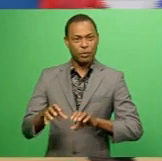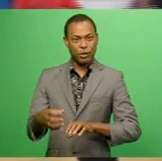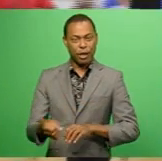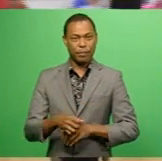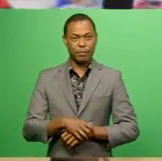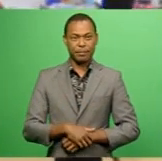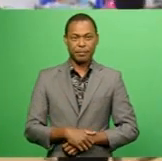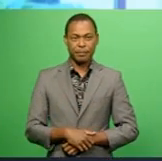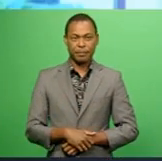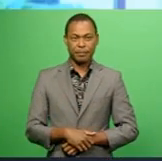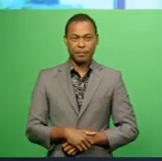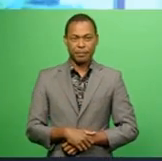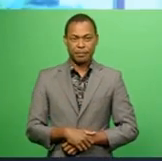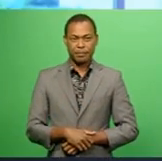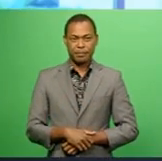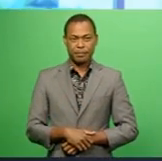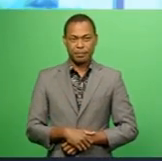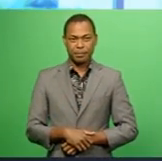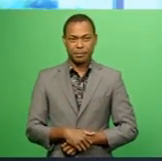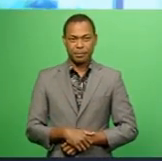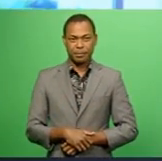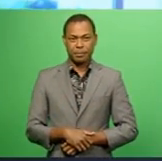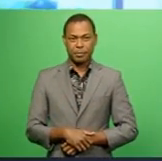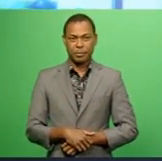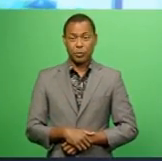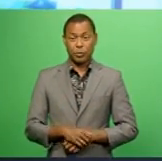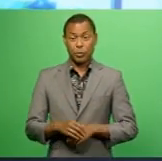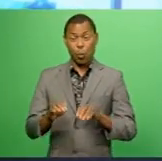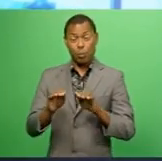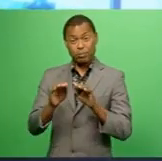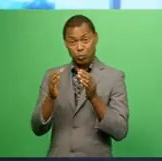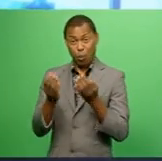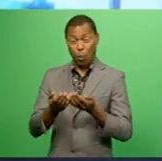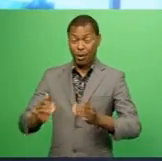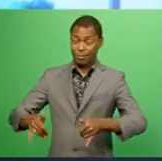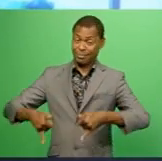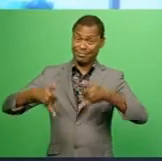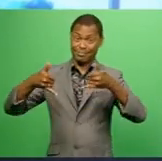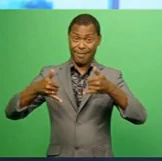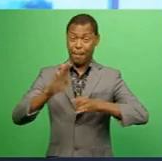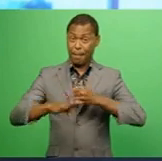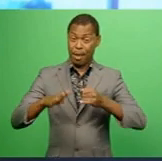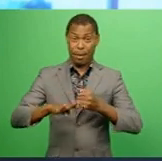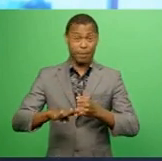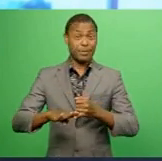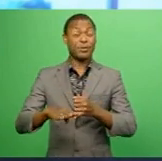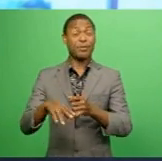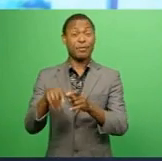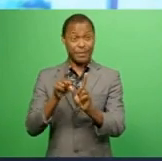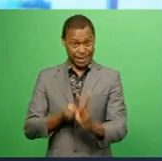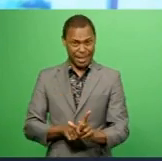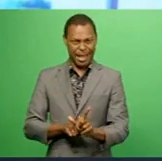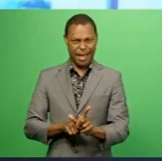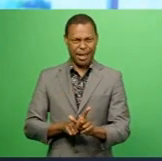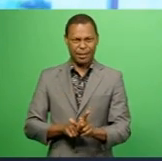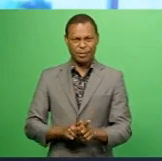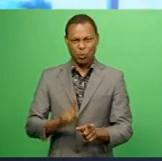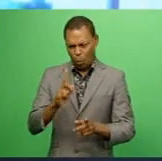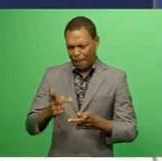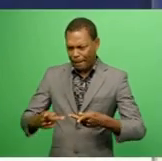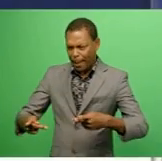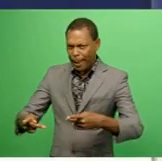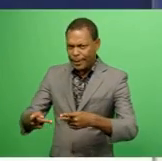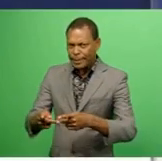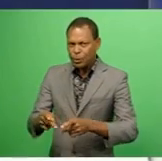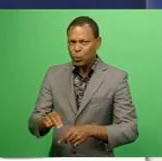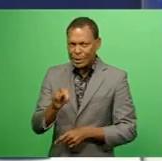Especially with the World Cup, World Youth Cup at the end of the year. And so that's going to be an area we need to, we'll need to